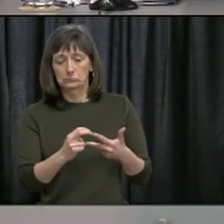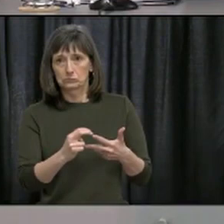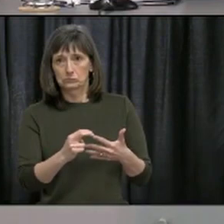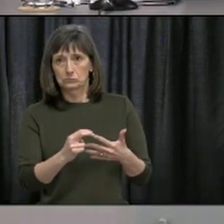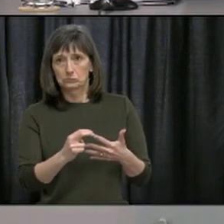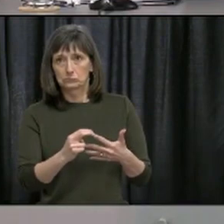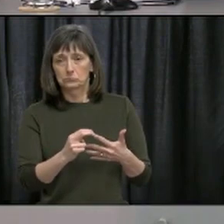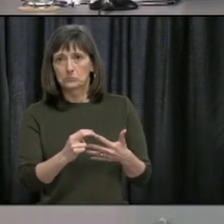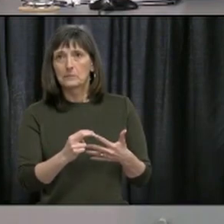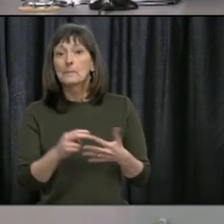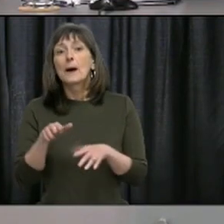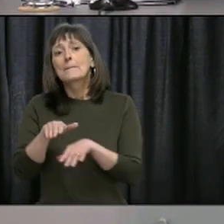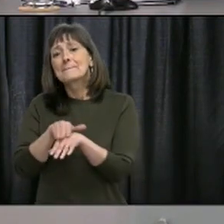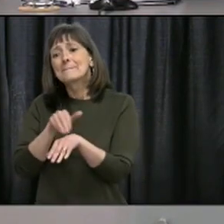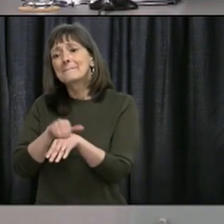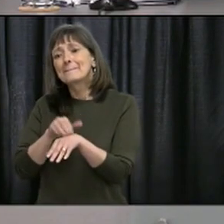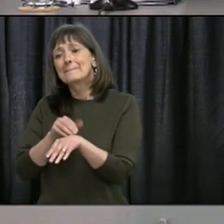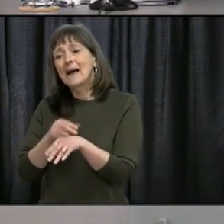access?